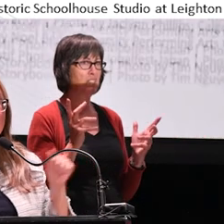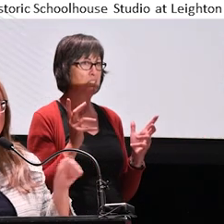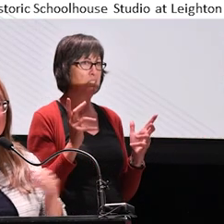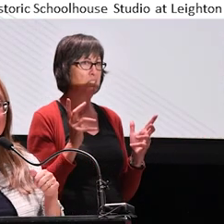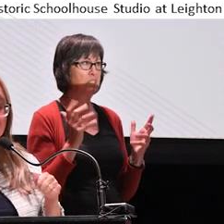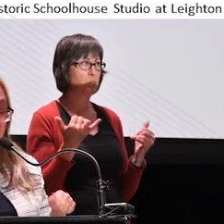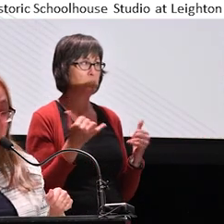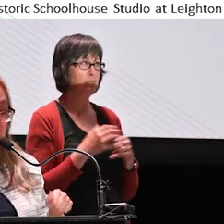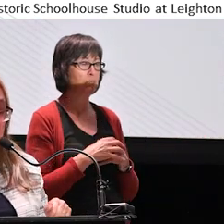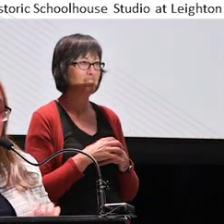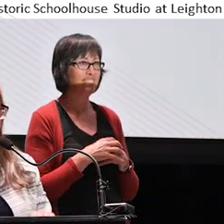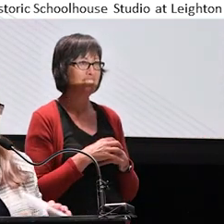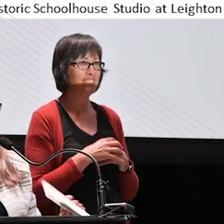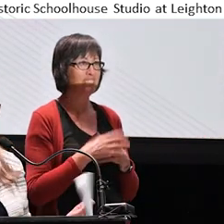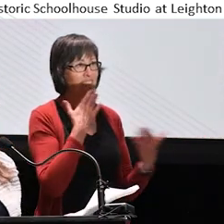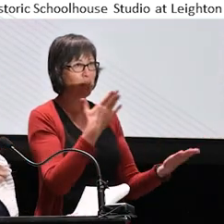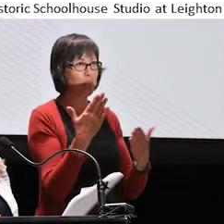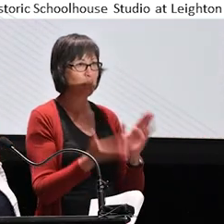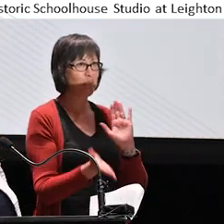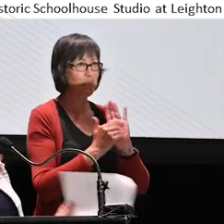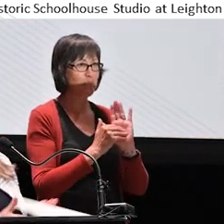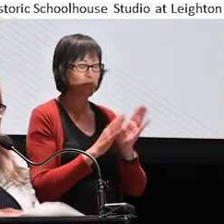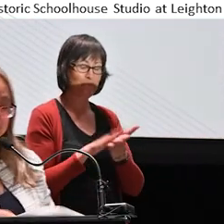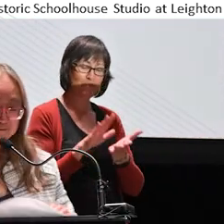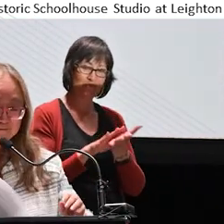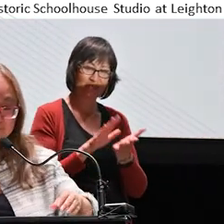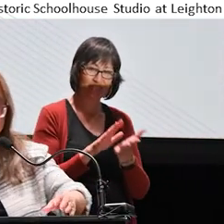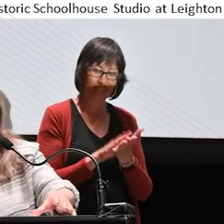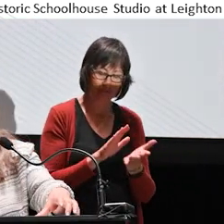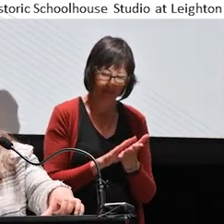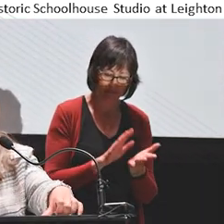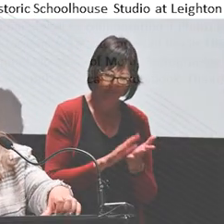This part. Thank you all very much for that. Thank